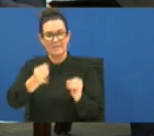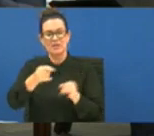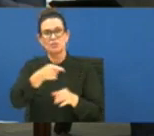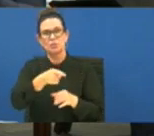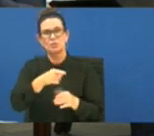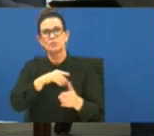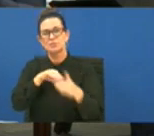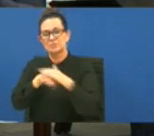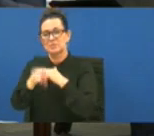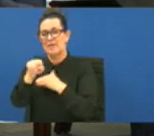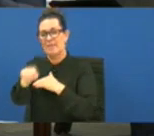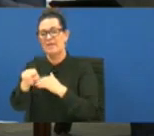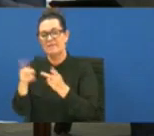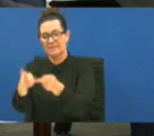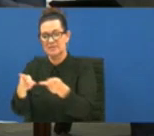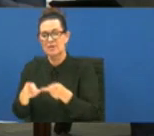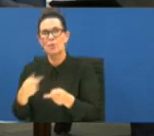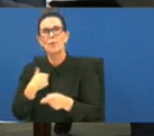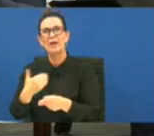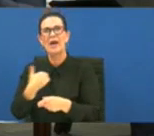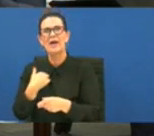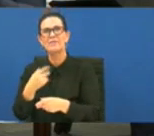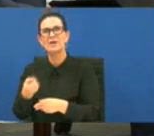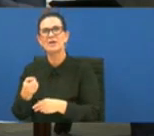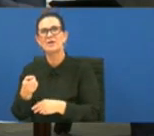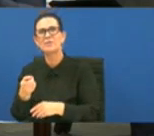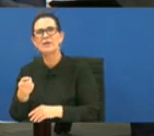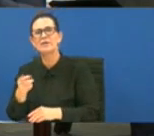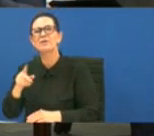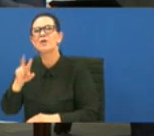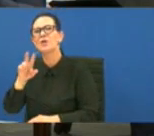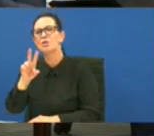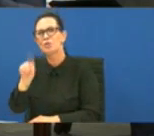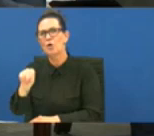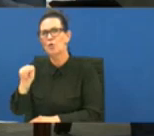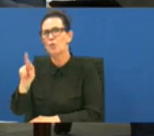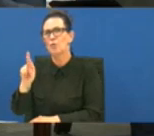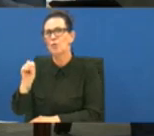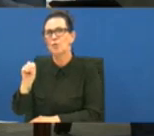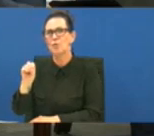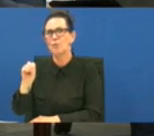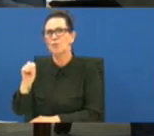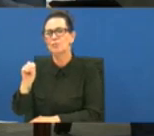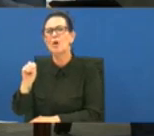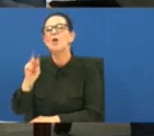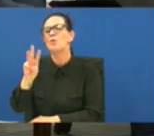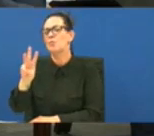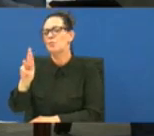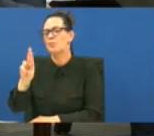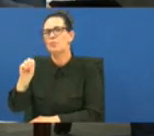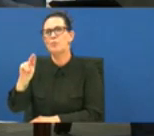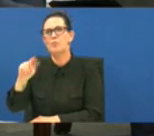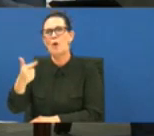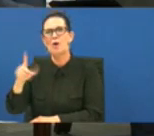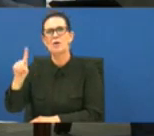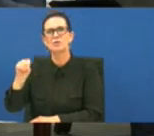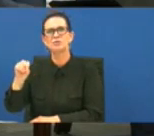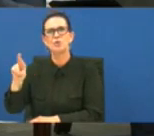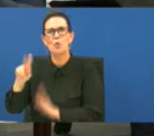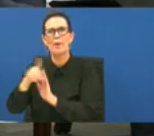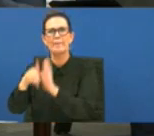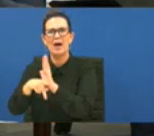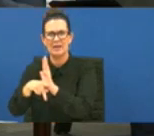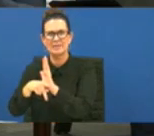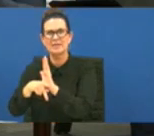the facility we have a no wrong door policy so individuals can come in at any point in time and that's not going to change um